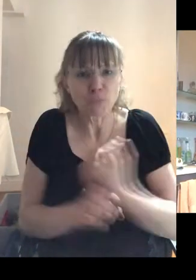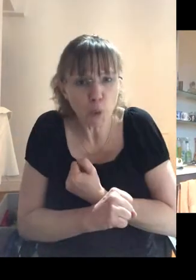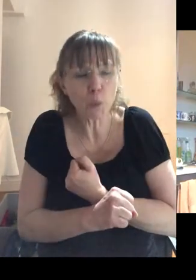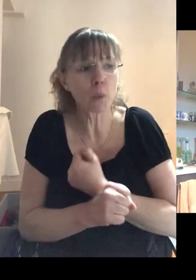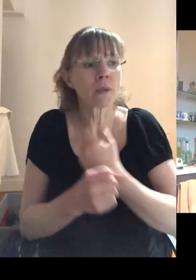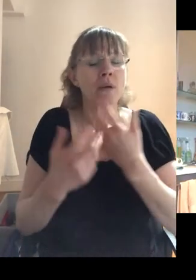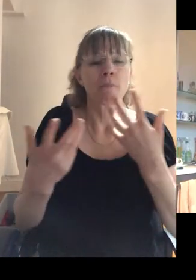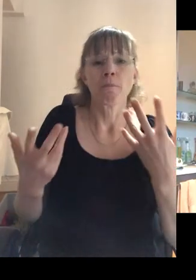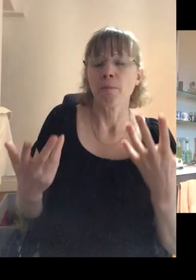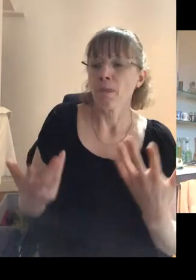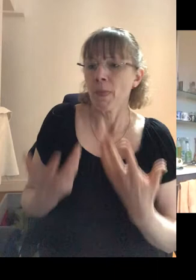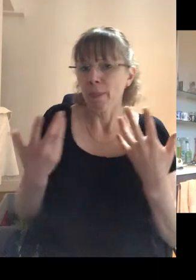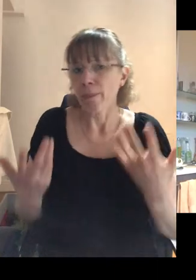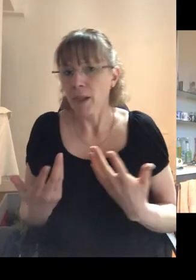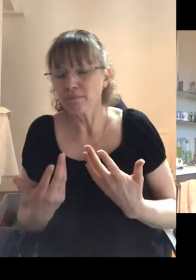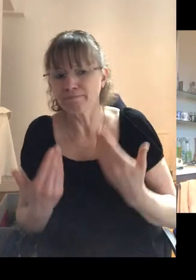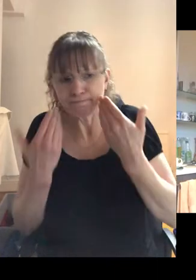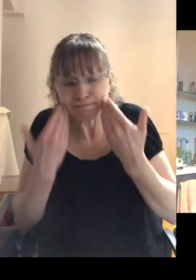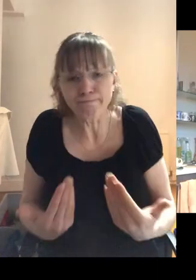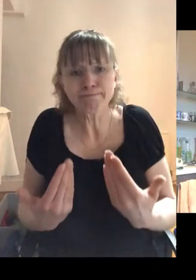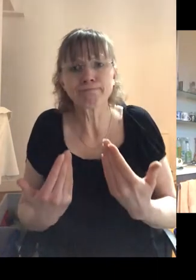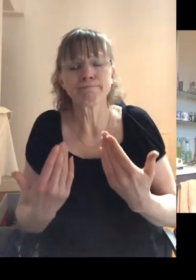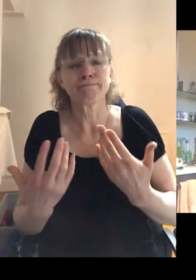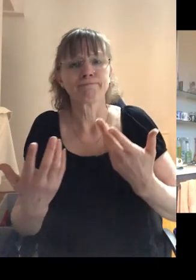to do with it. Um, I didn't know.